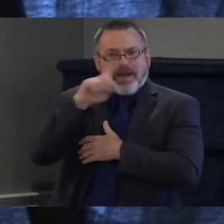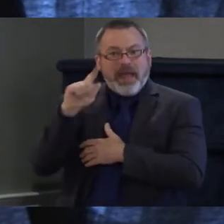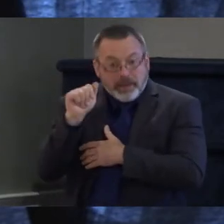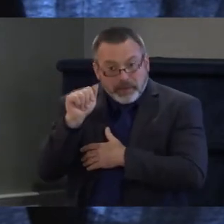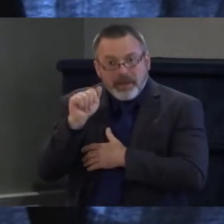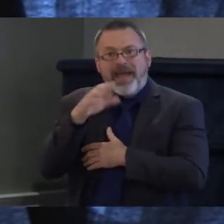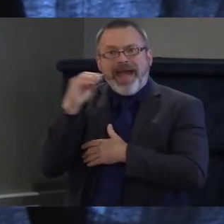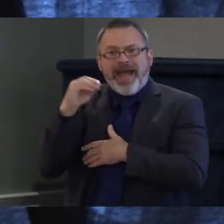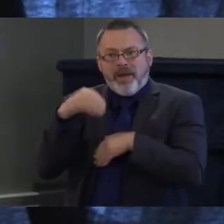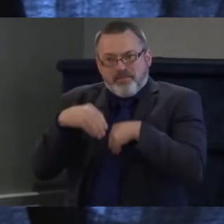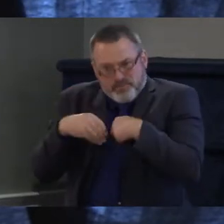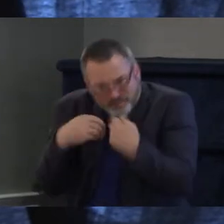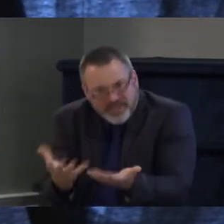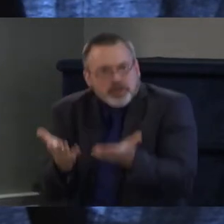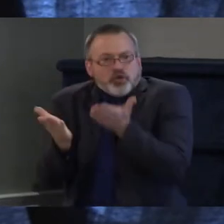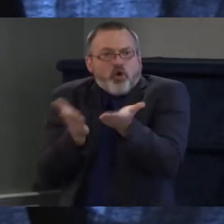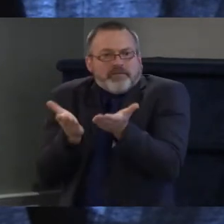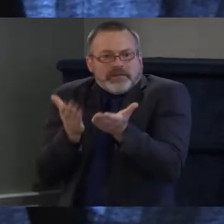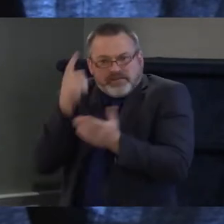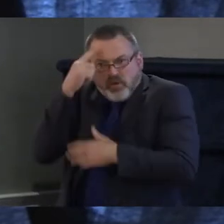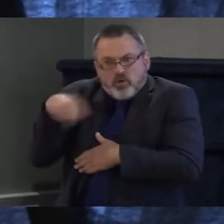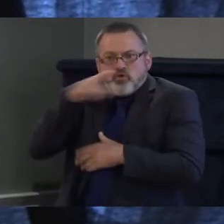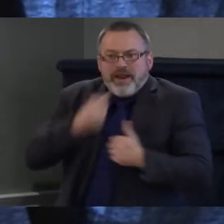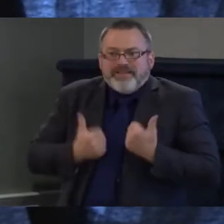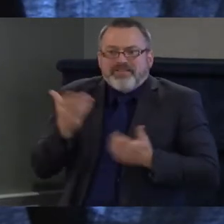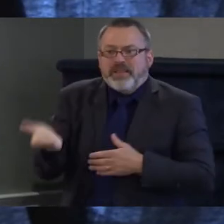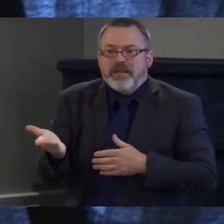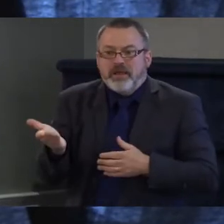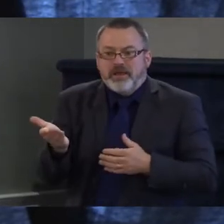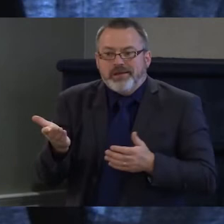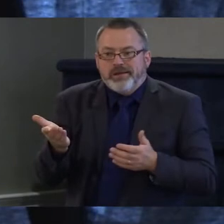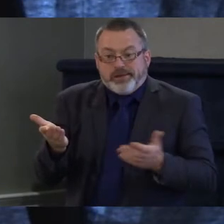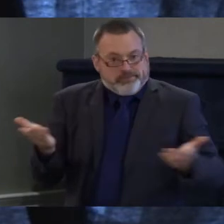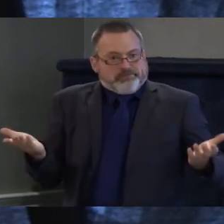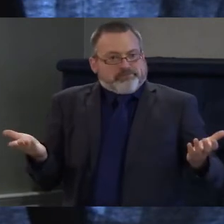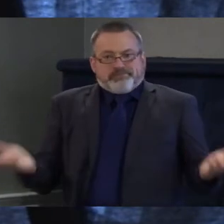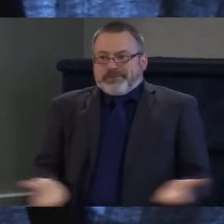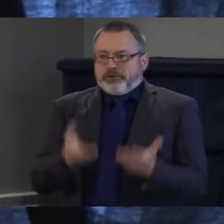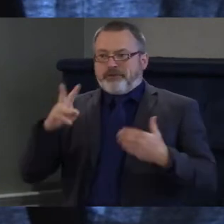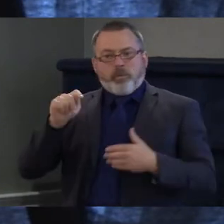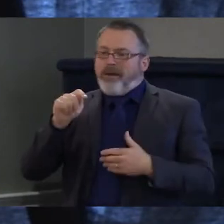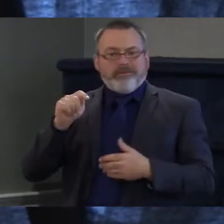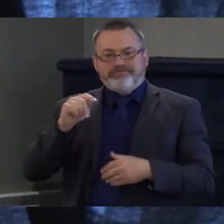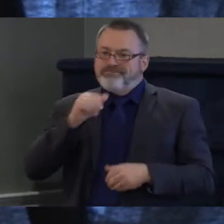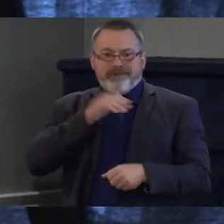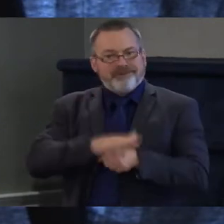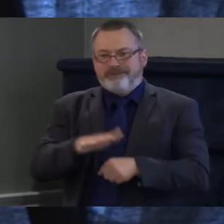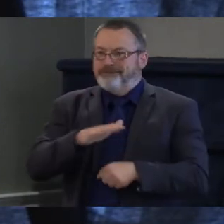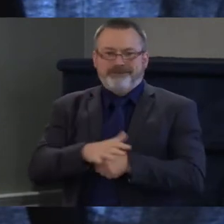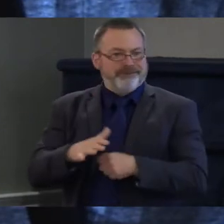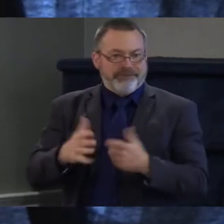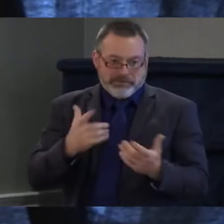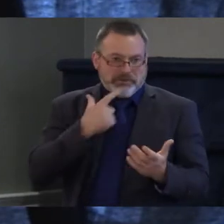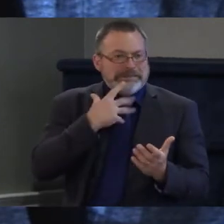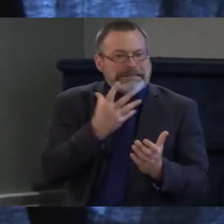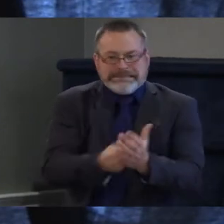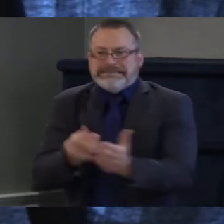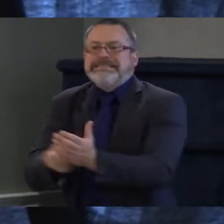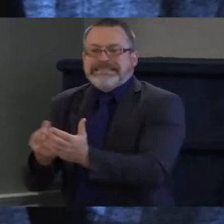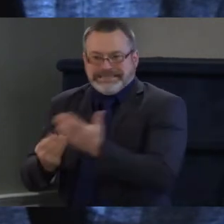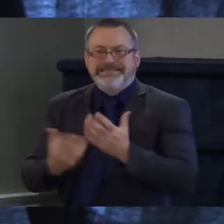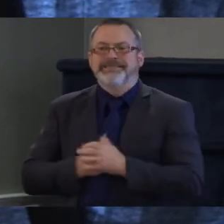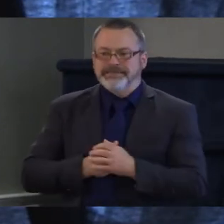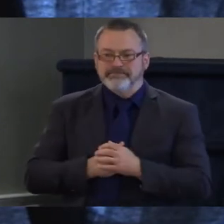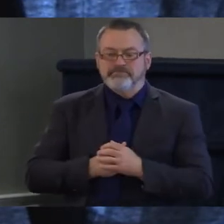housing that all people can take advantage of. So I know at the federal level, we have to just